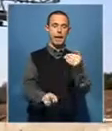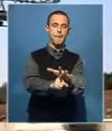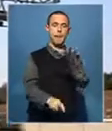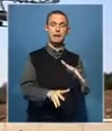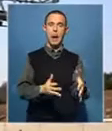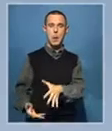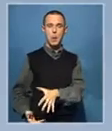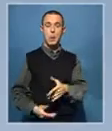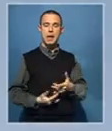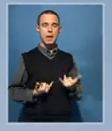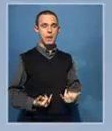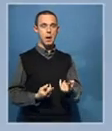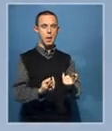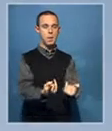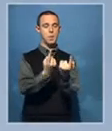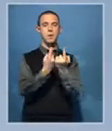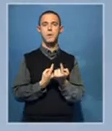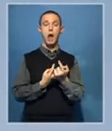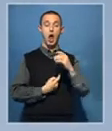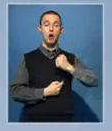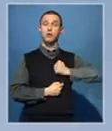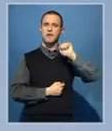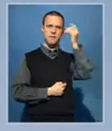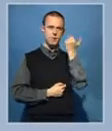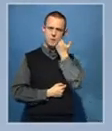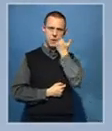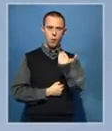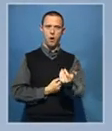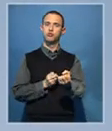have refused to appear before the panel. Hintan Sakatani, SABC News, Johannes Paul.